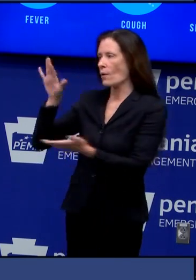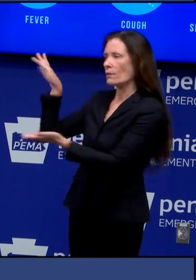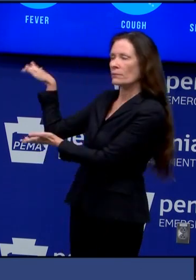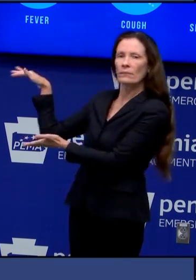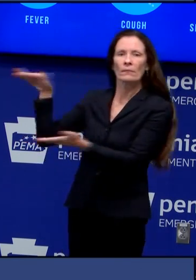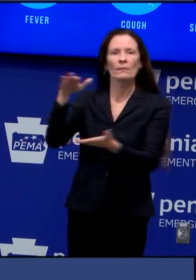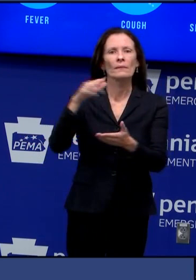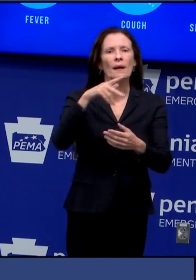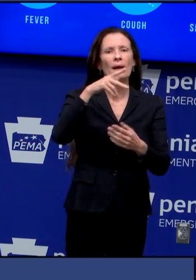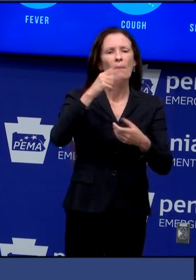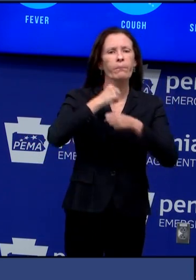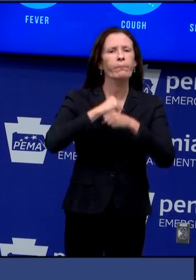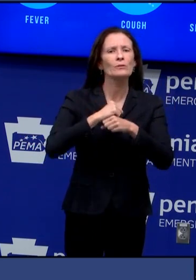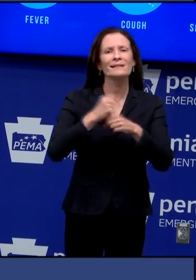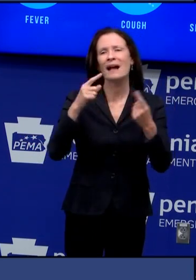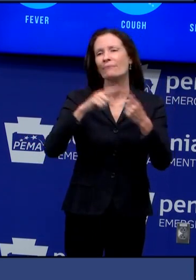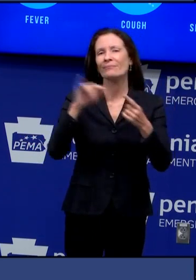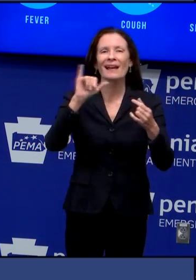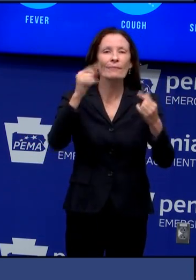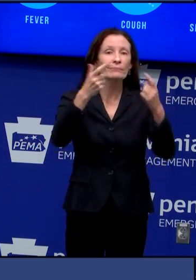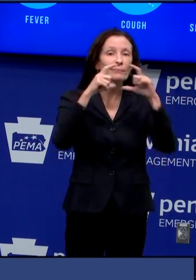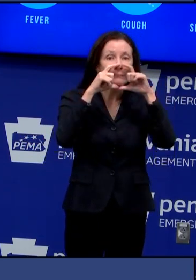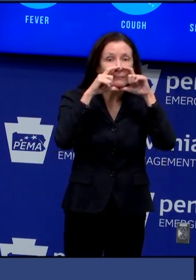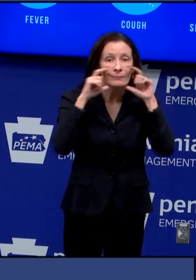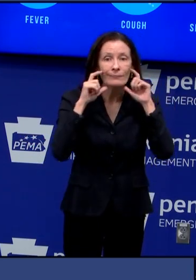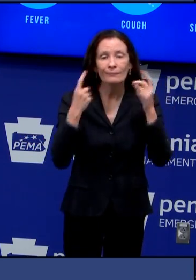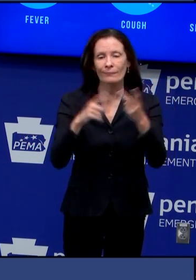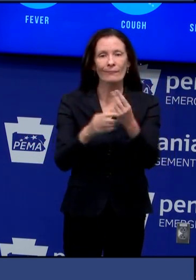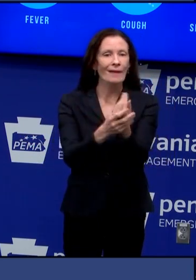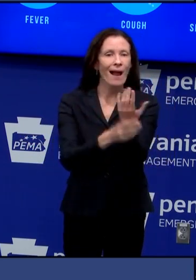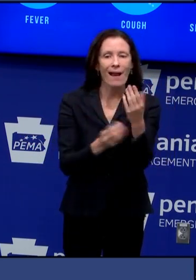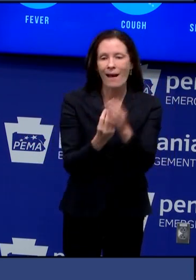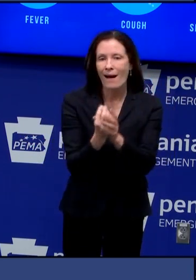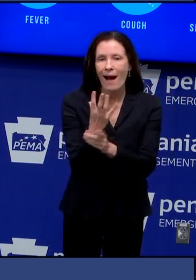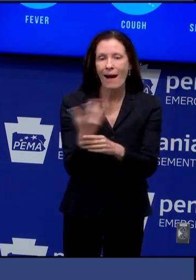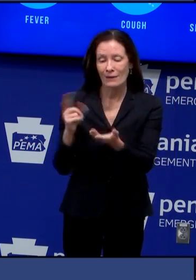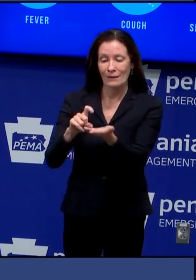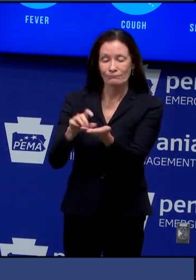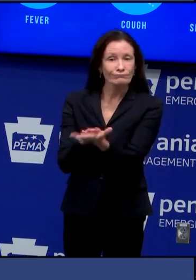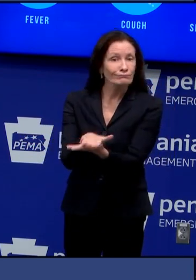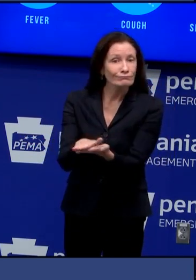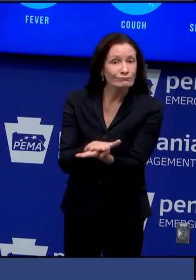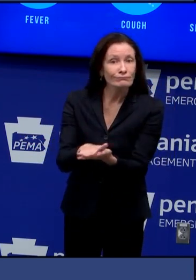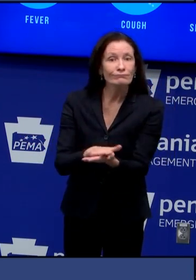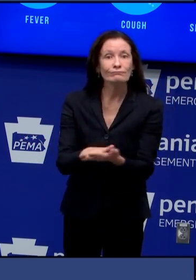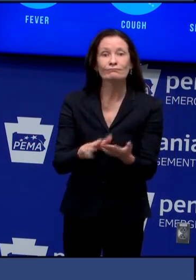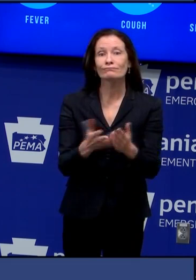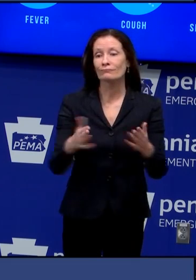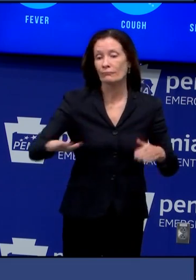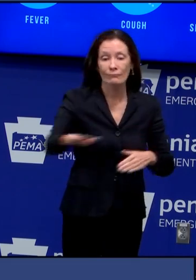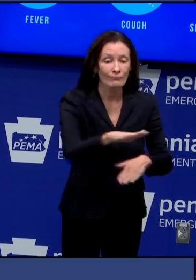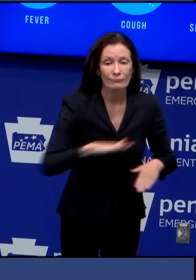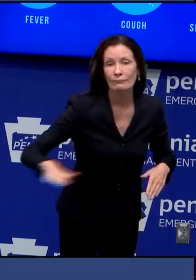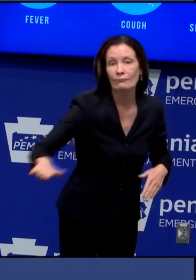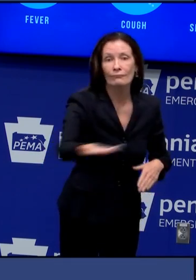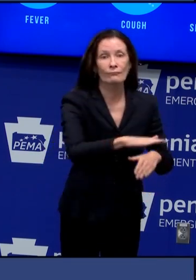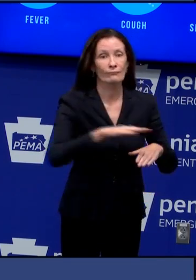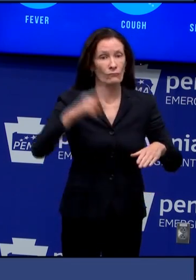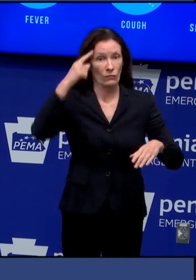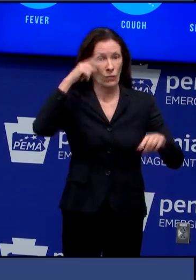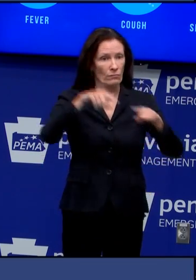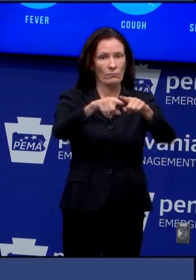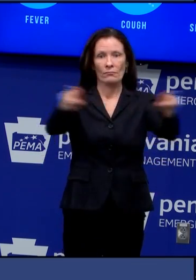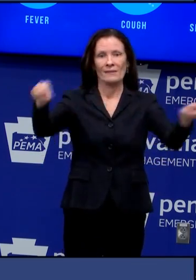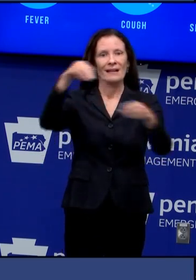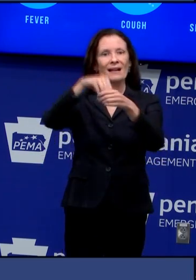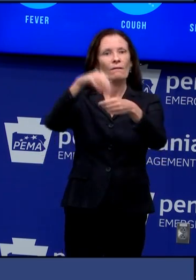that include things like masks gloves sanitizers both hand sanitizers and sanitizing materials for the